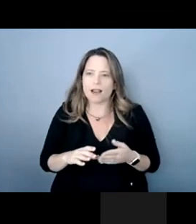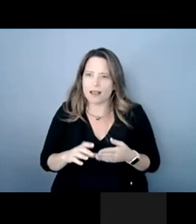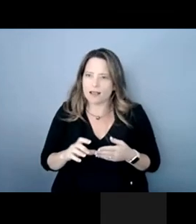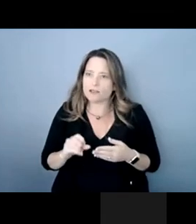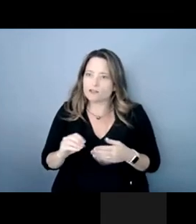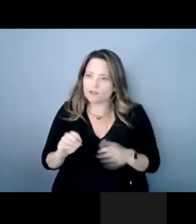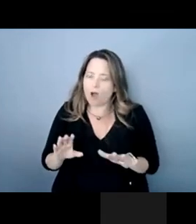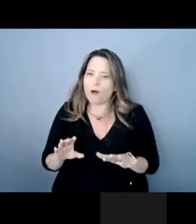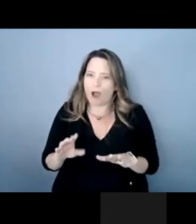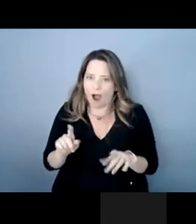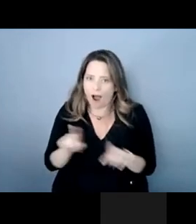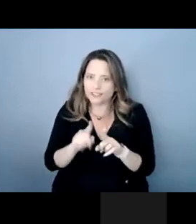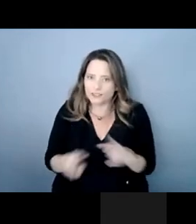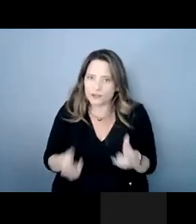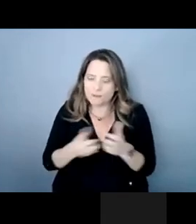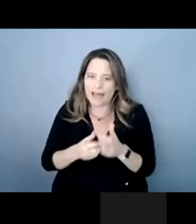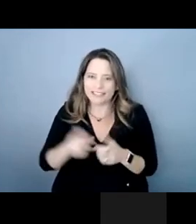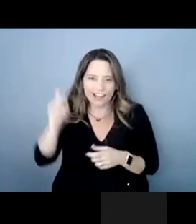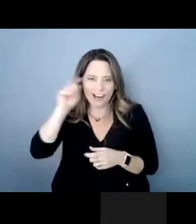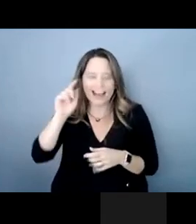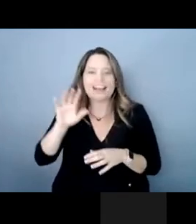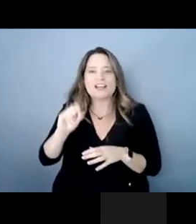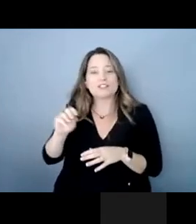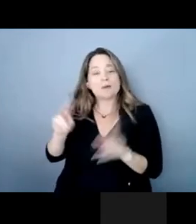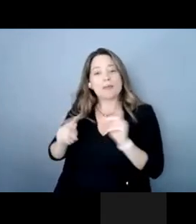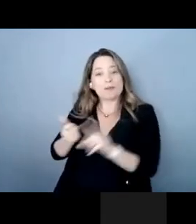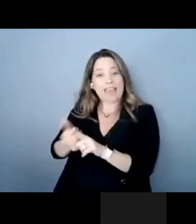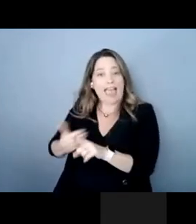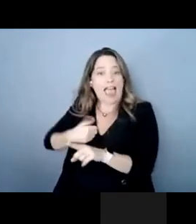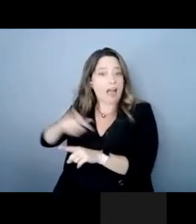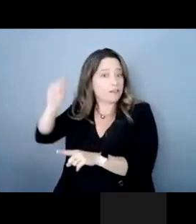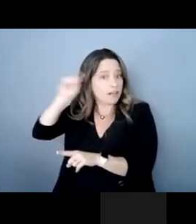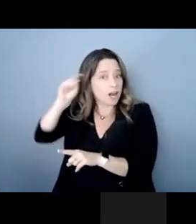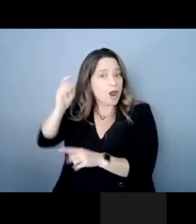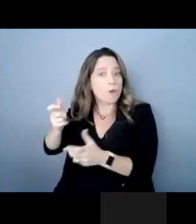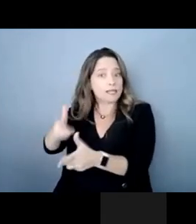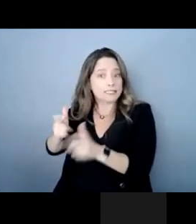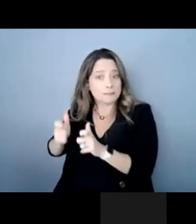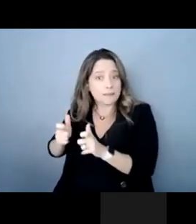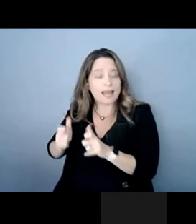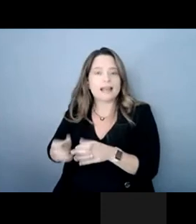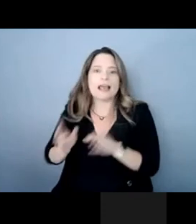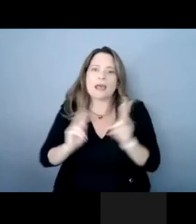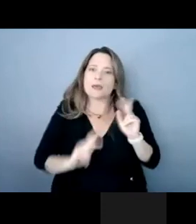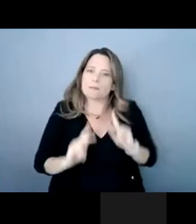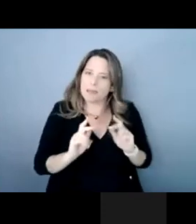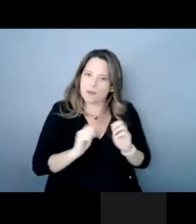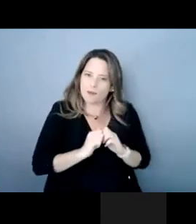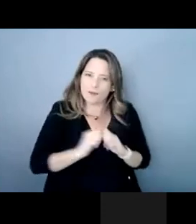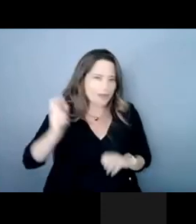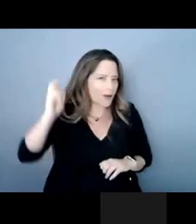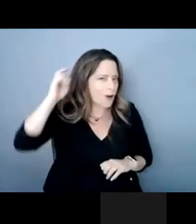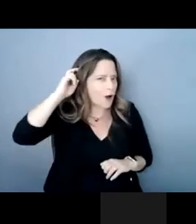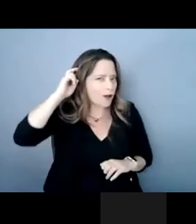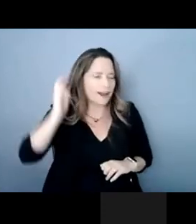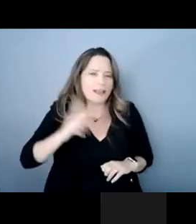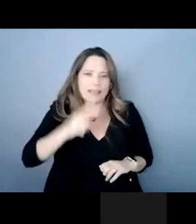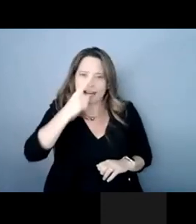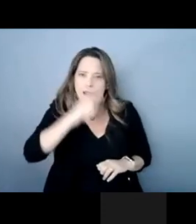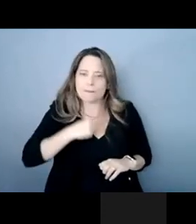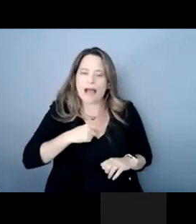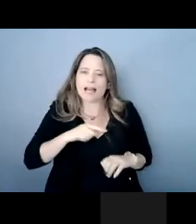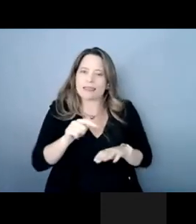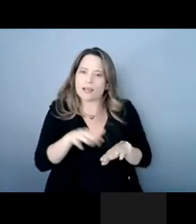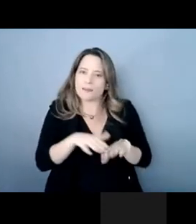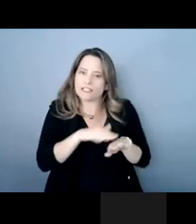hearing aids wanted speed whereas people with cochlear implants they were fine with a little bit slower because they needed that